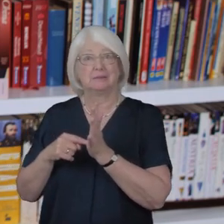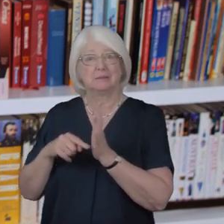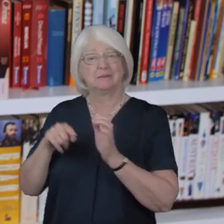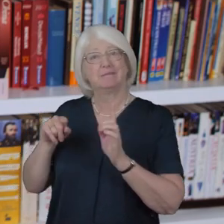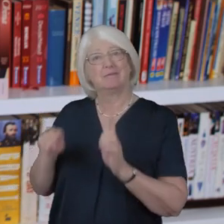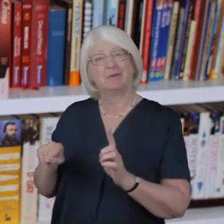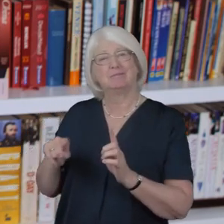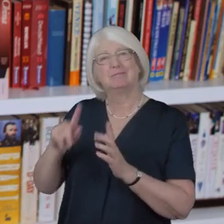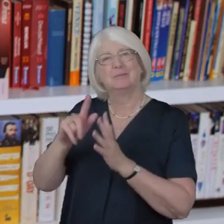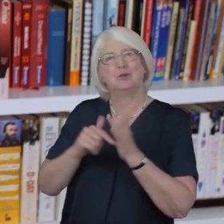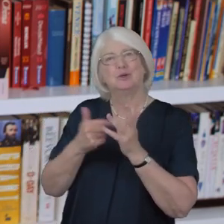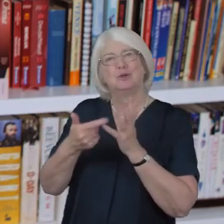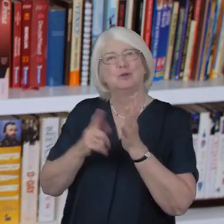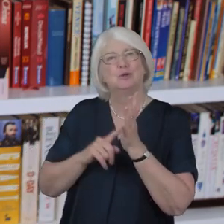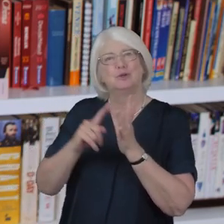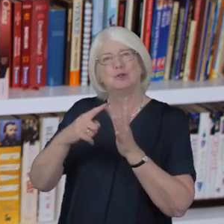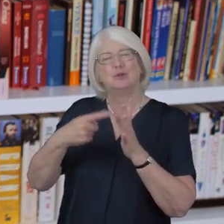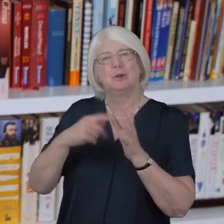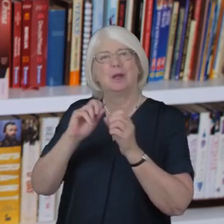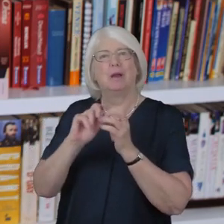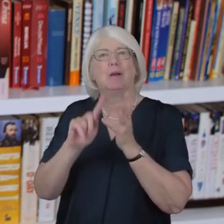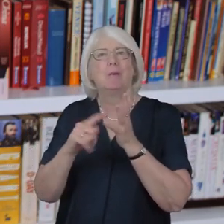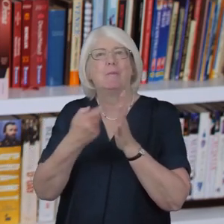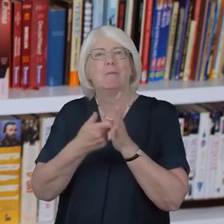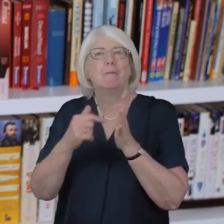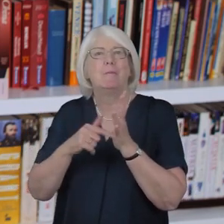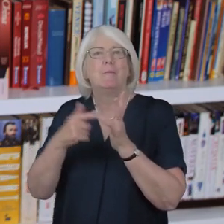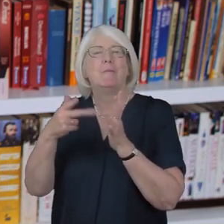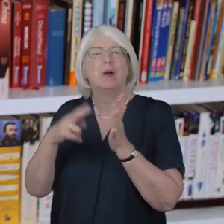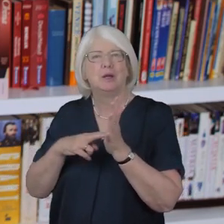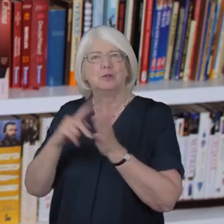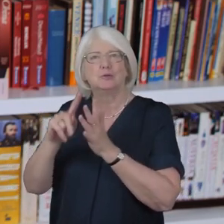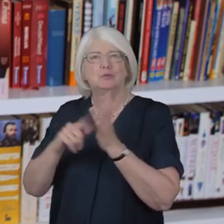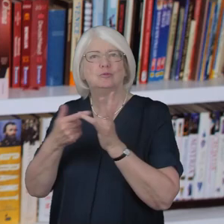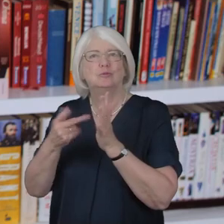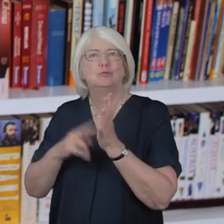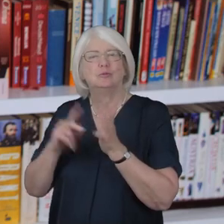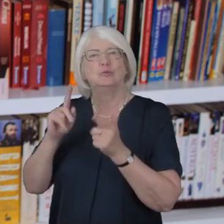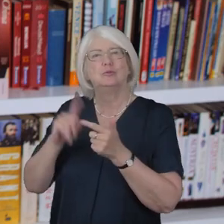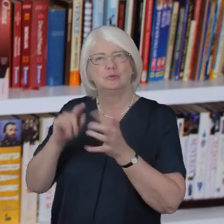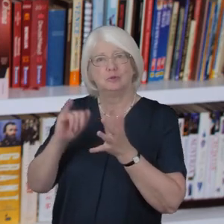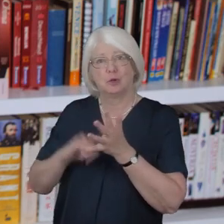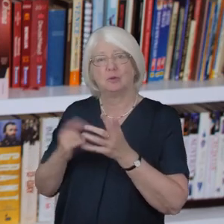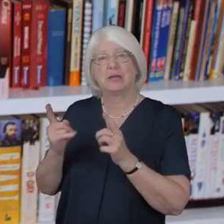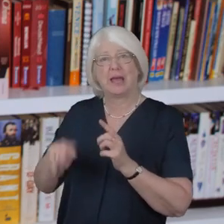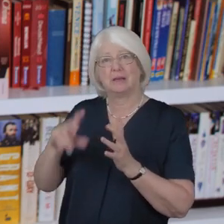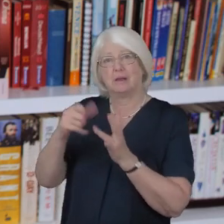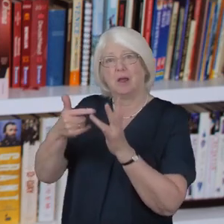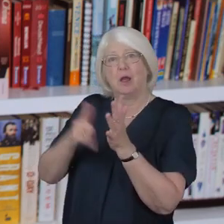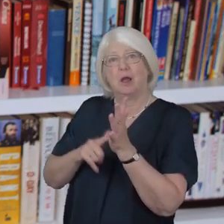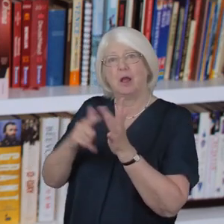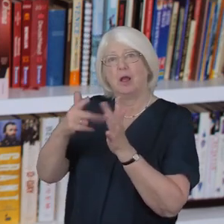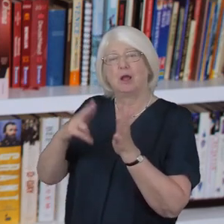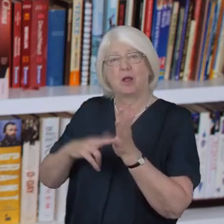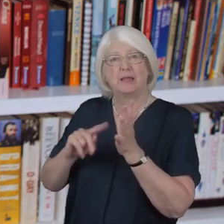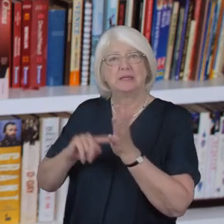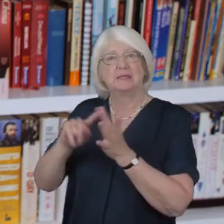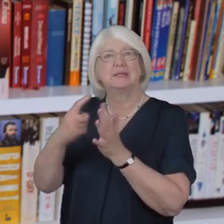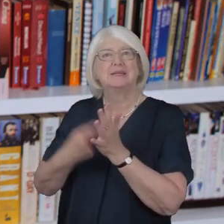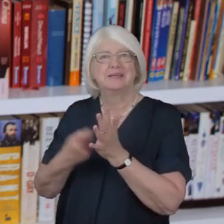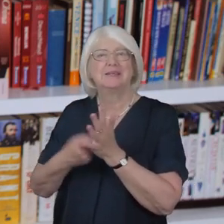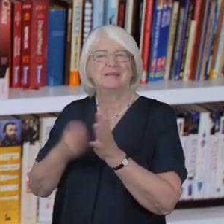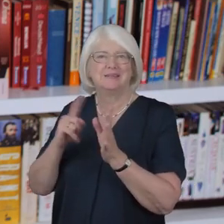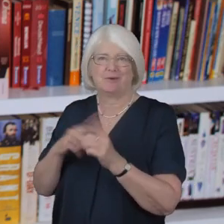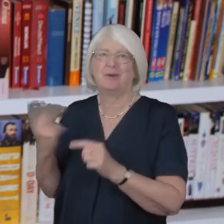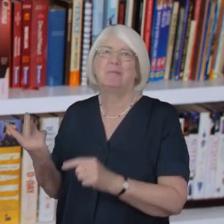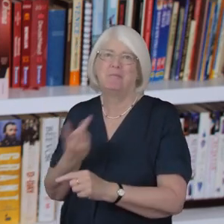Burton-Jones and the Reverend Colin Terry who leads the Anna Chaplaincy team for the Heart of Kent Hospice based in the